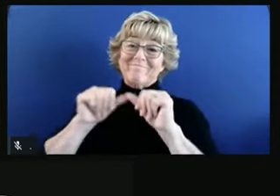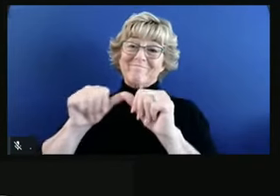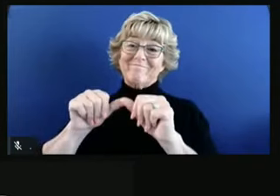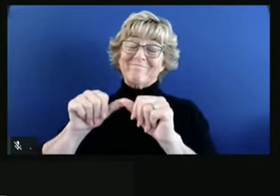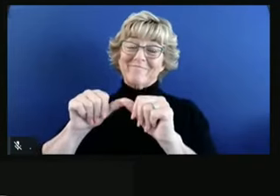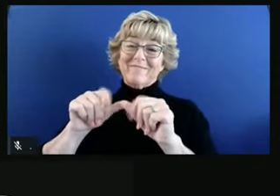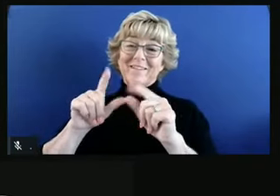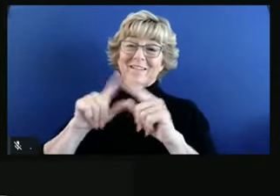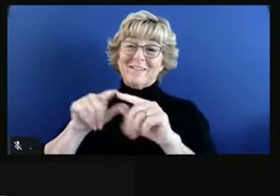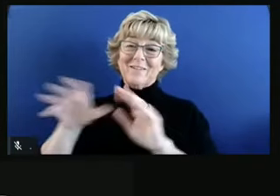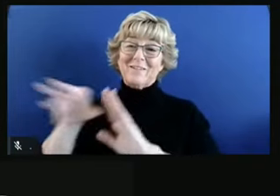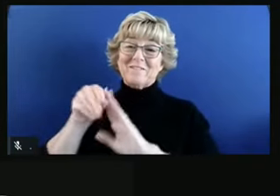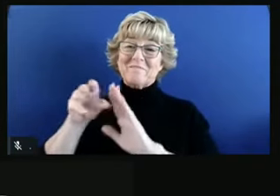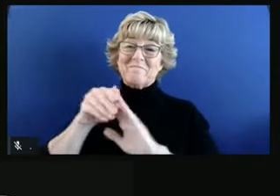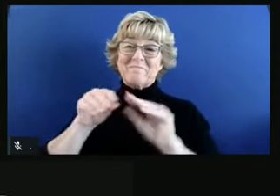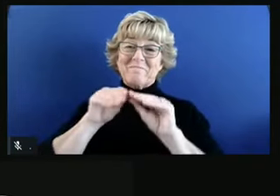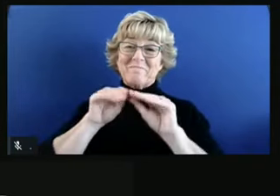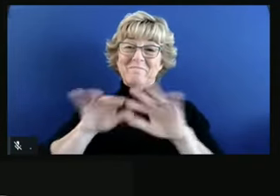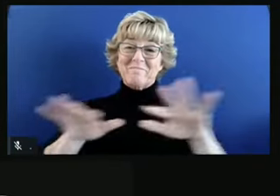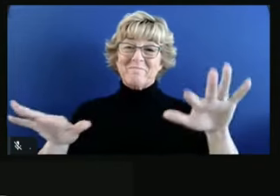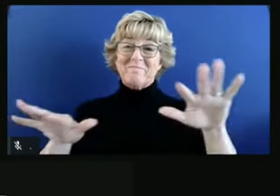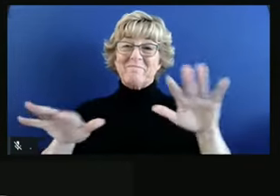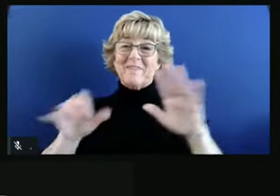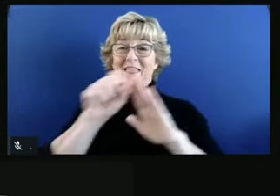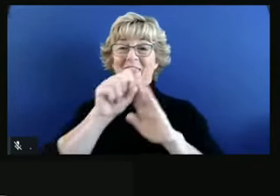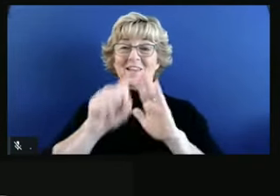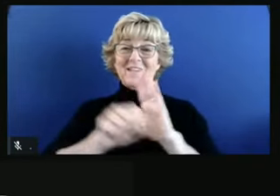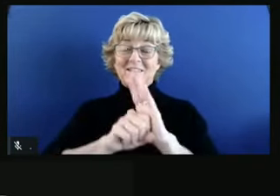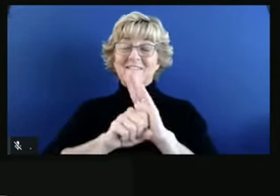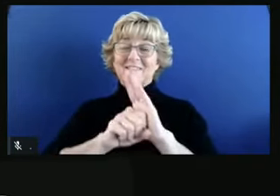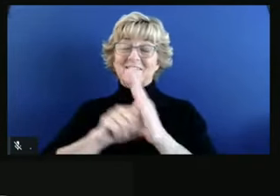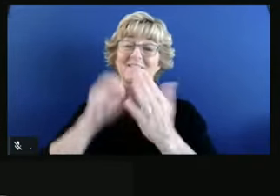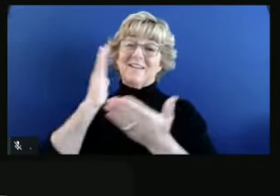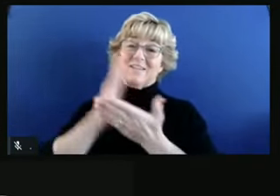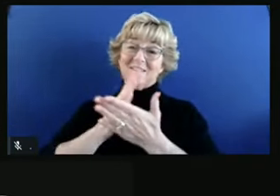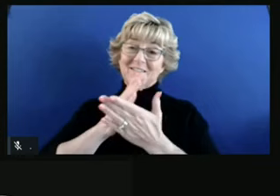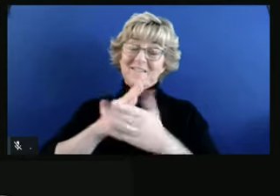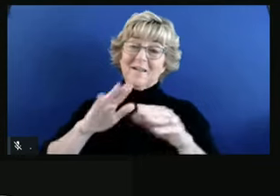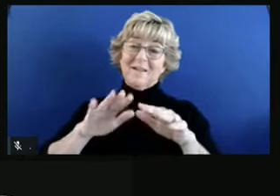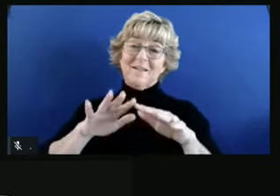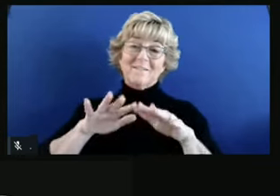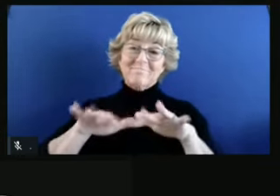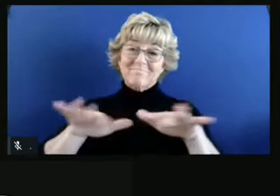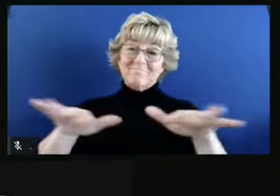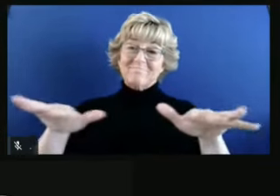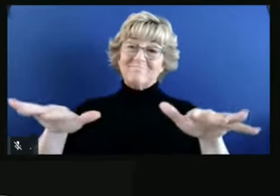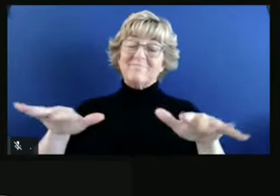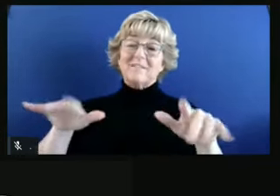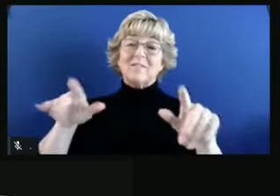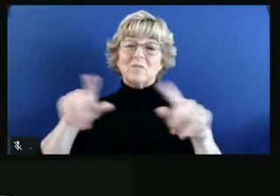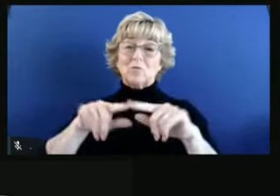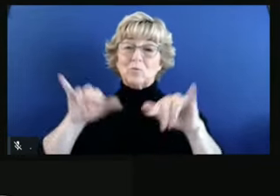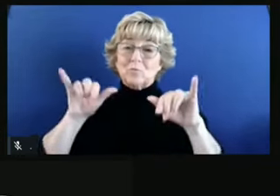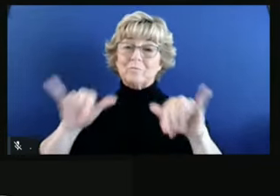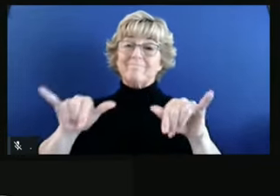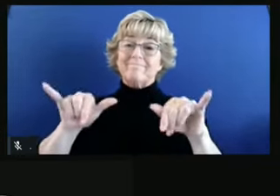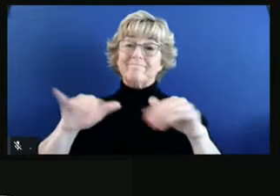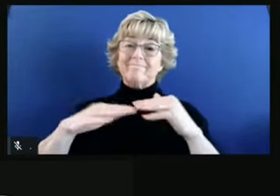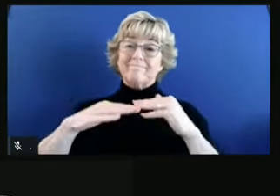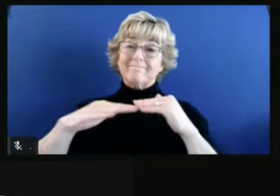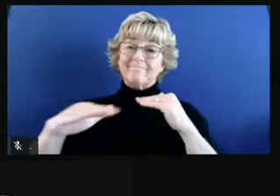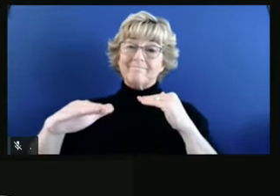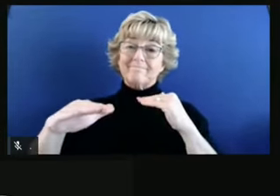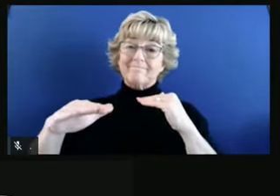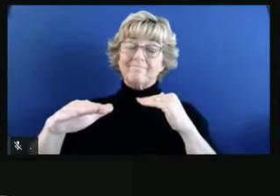spread that throughout the state, stop this surge, and get people not just to hold steady where they are, but hopefully to